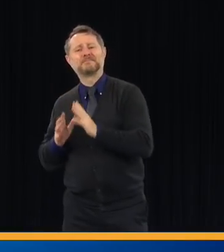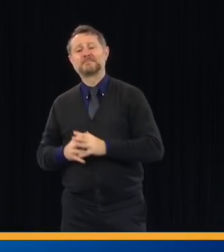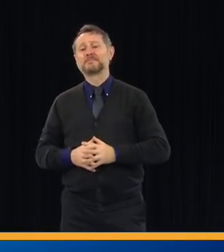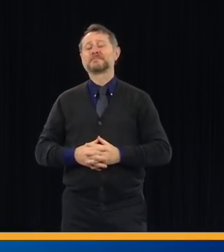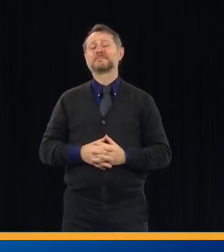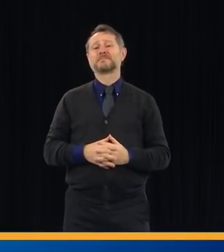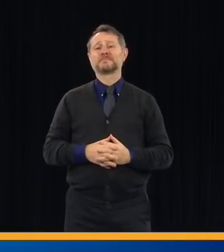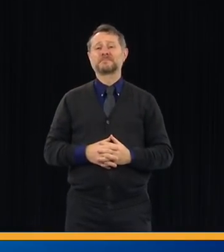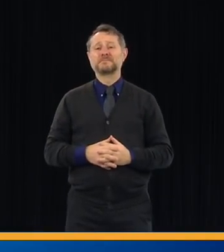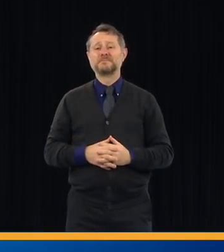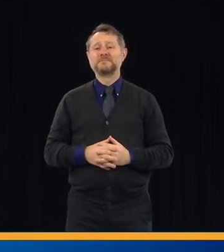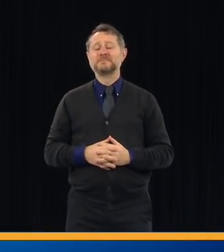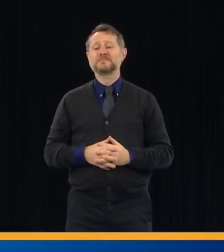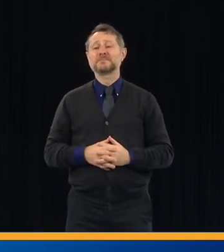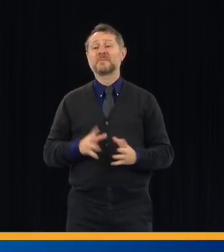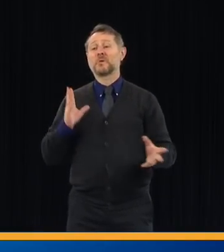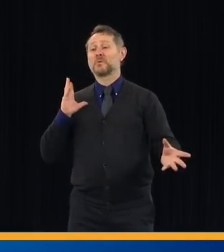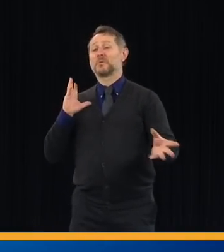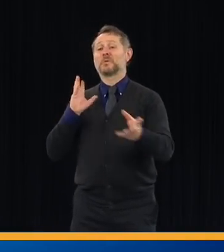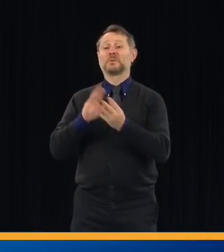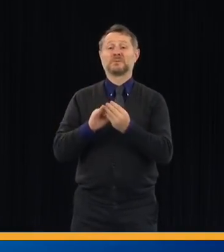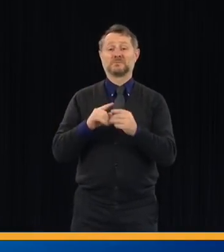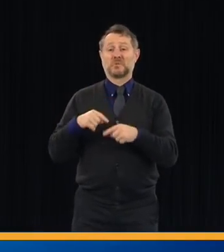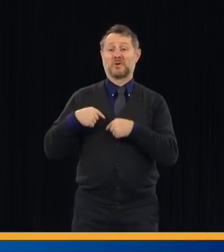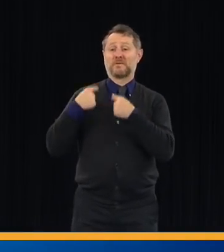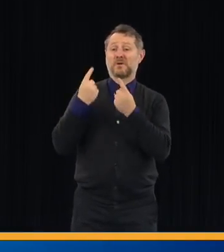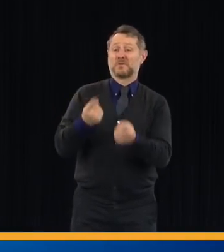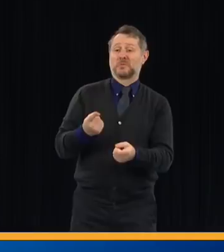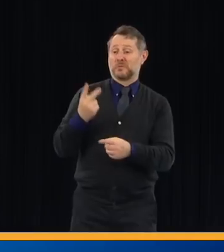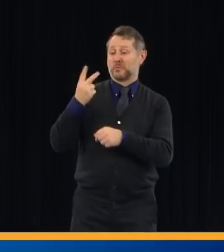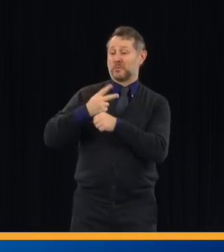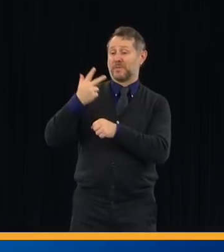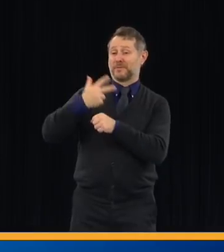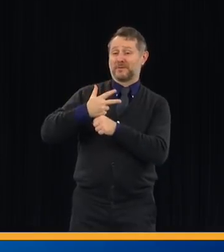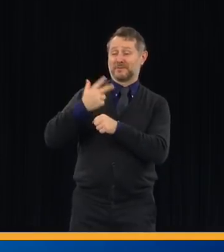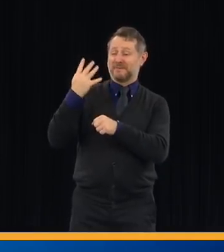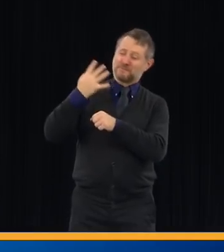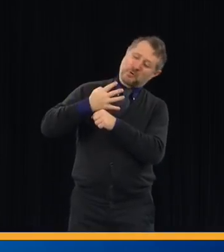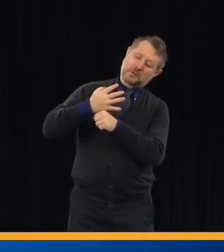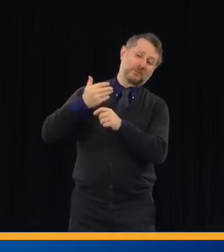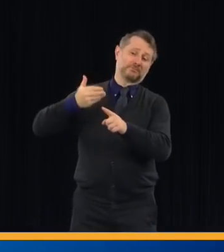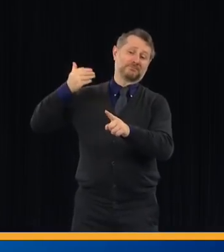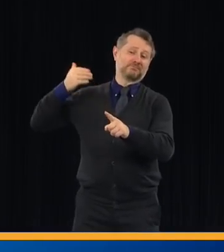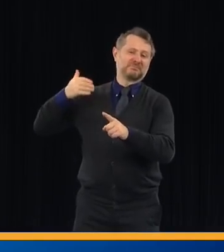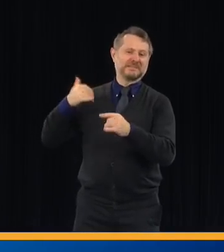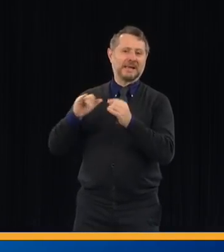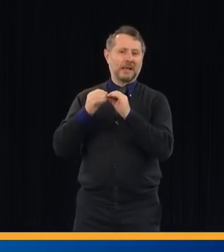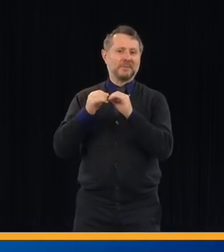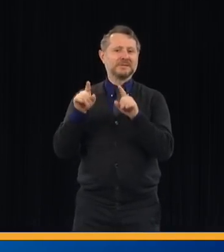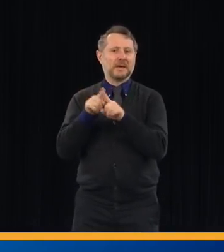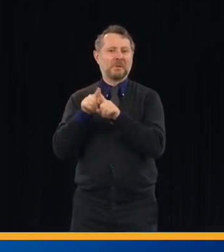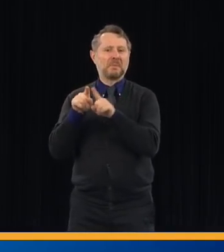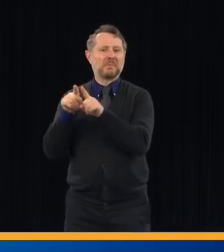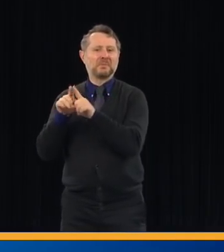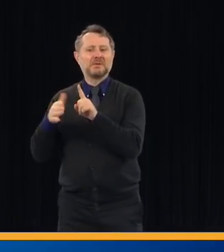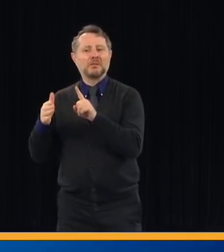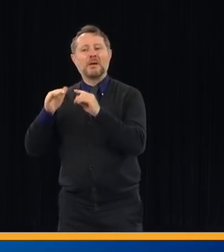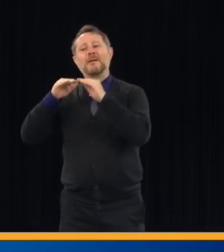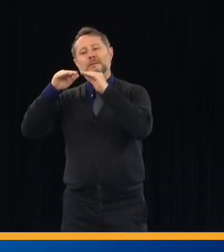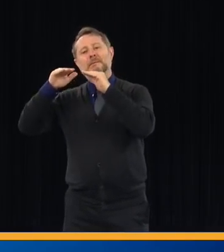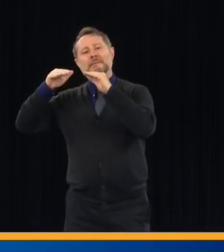But if you look back over the past several days, you see there's a certain continuity to that number.